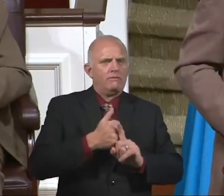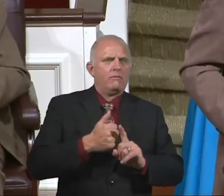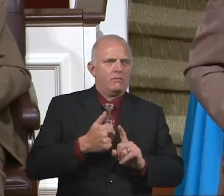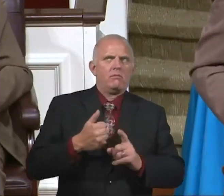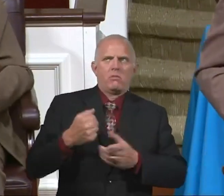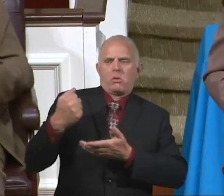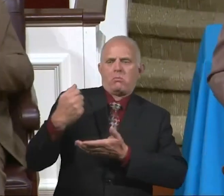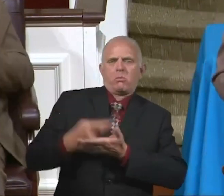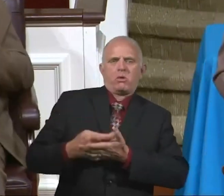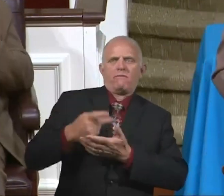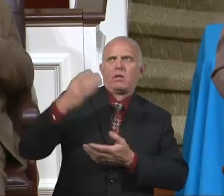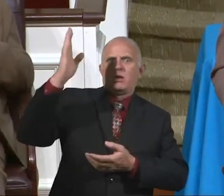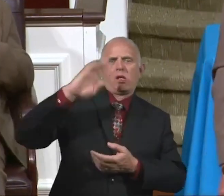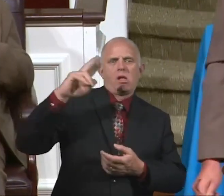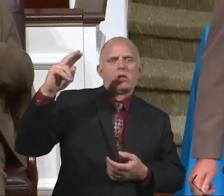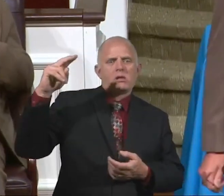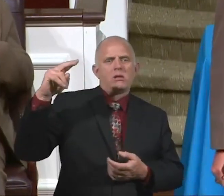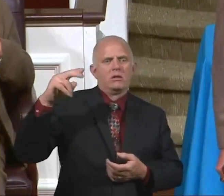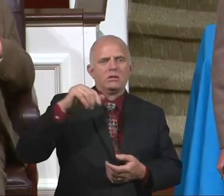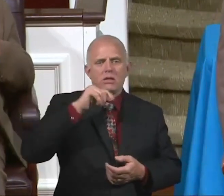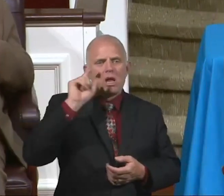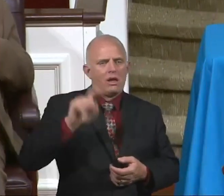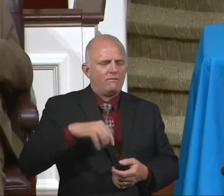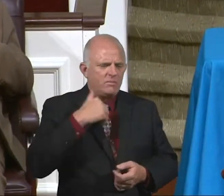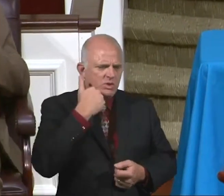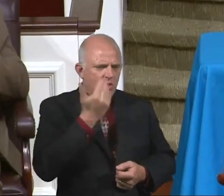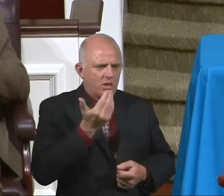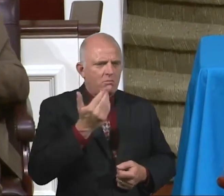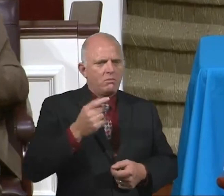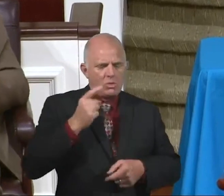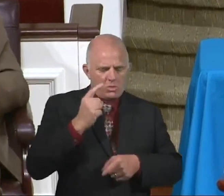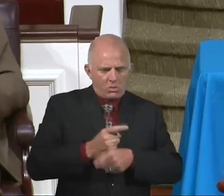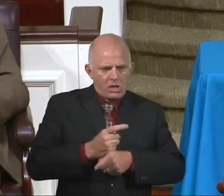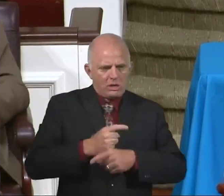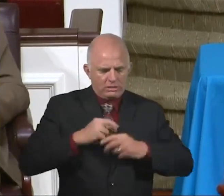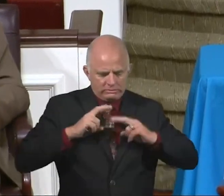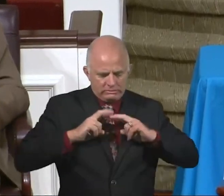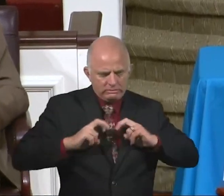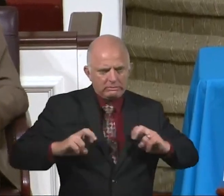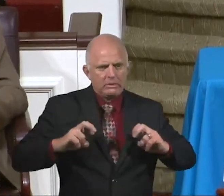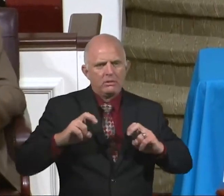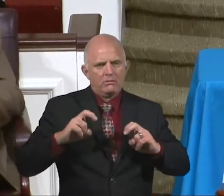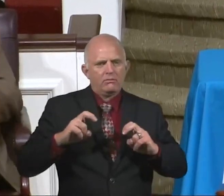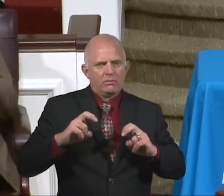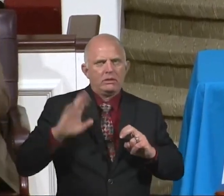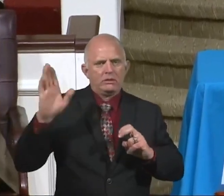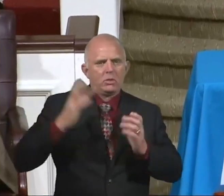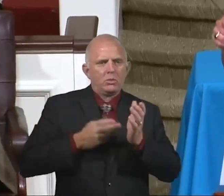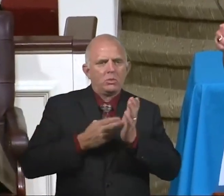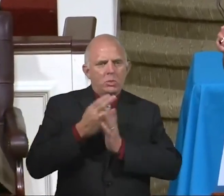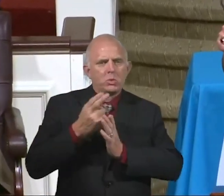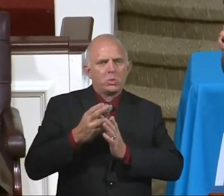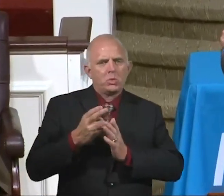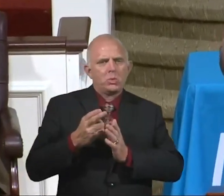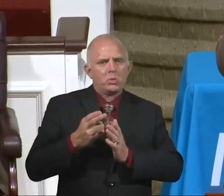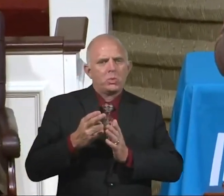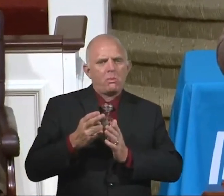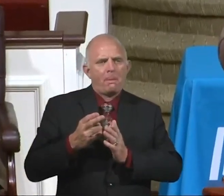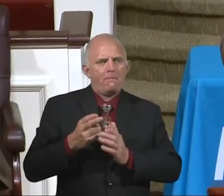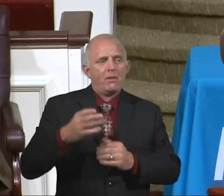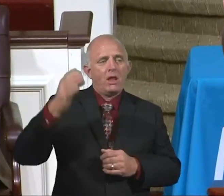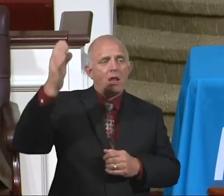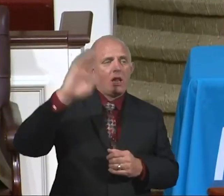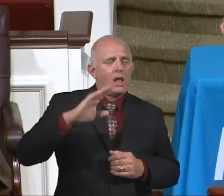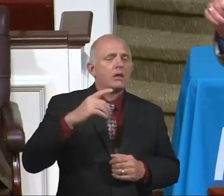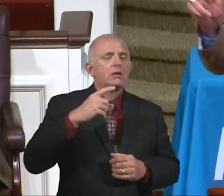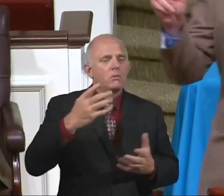workman. Need not to be ashamed, rightly dividing the word of truth. So you'll see, he's going to say, I want you to be like this. I want